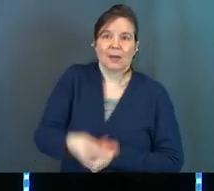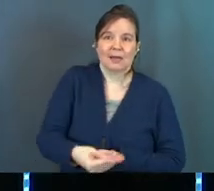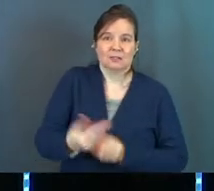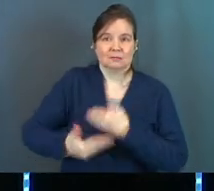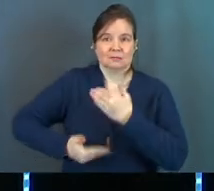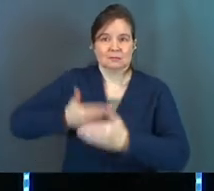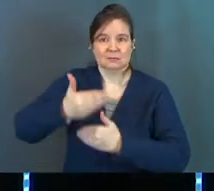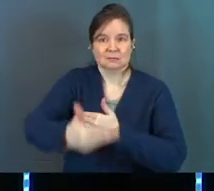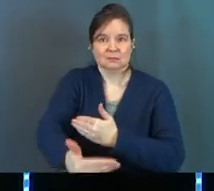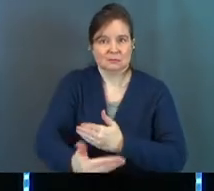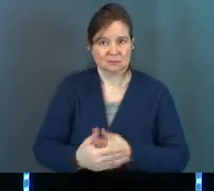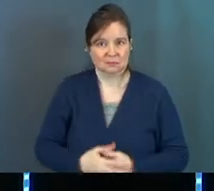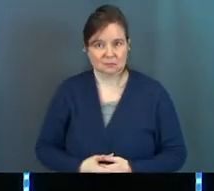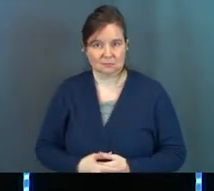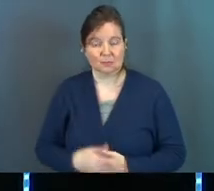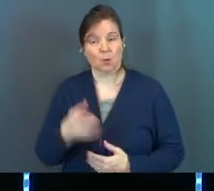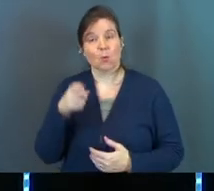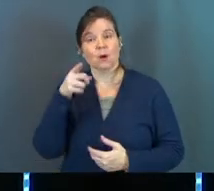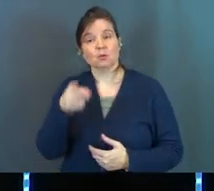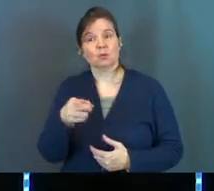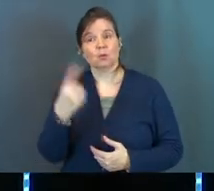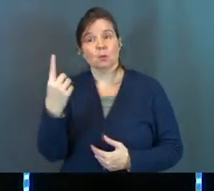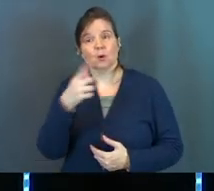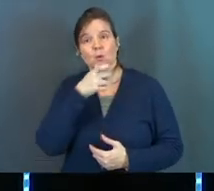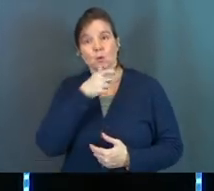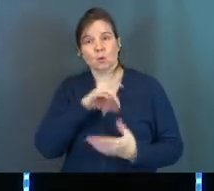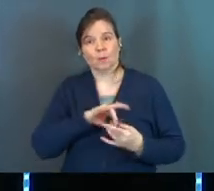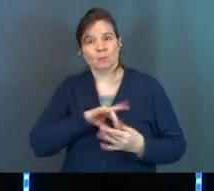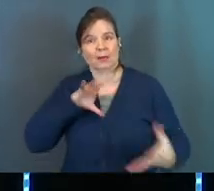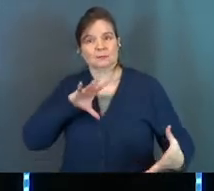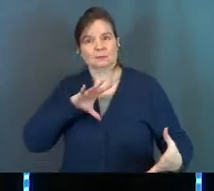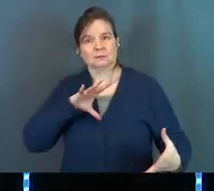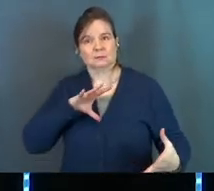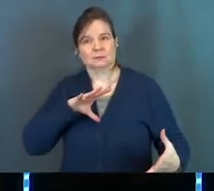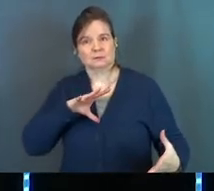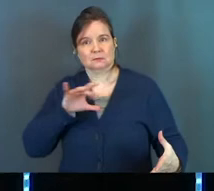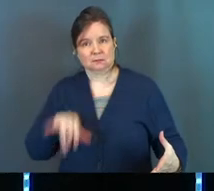generation, wants you to be the one who breaks it.